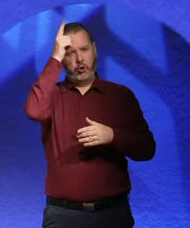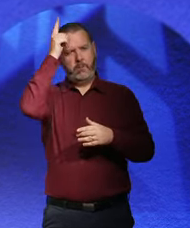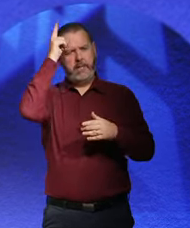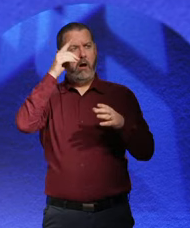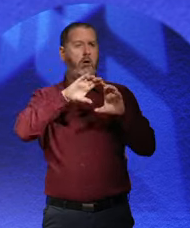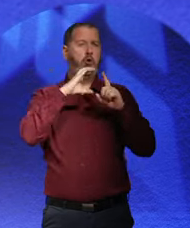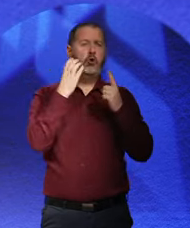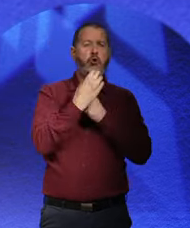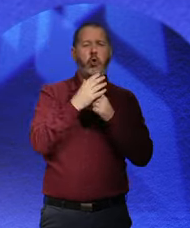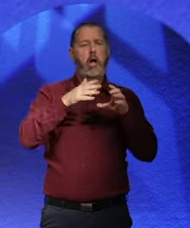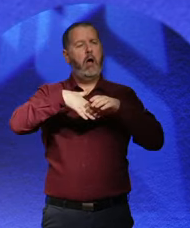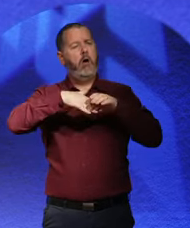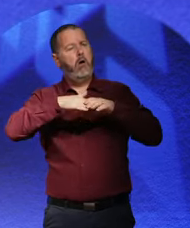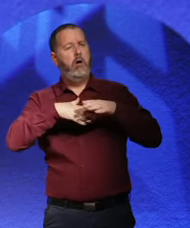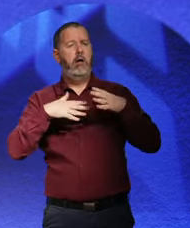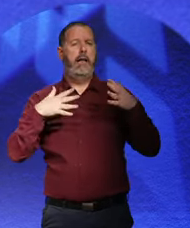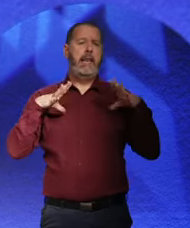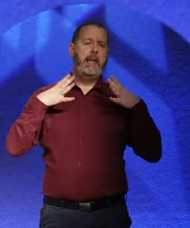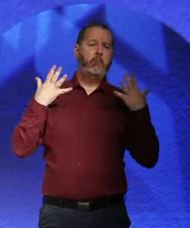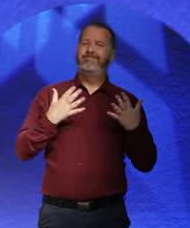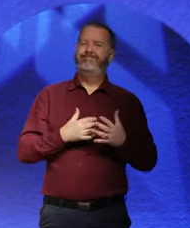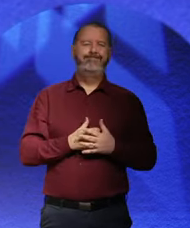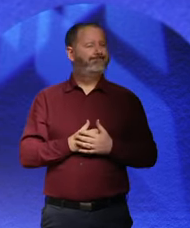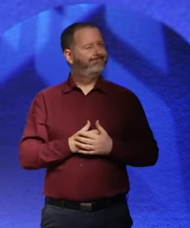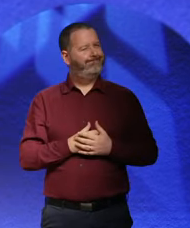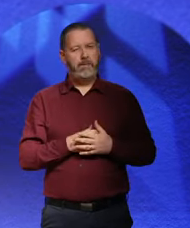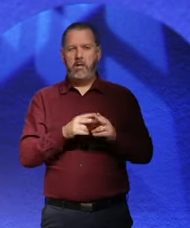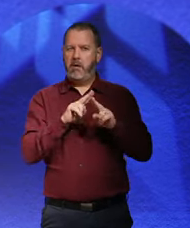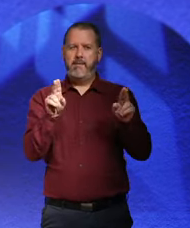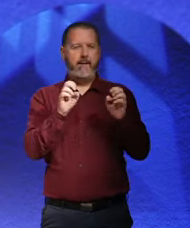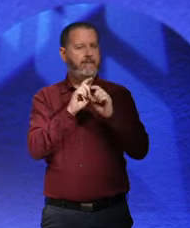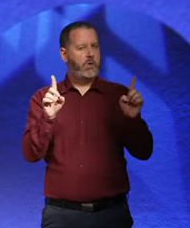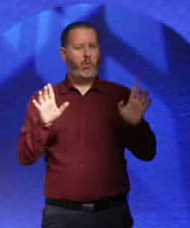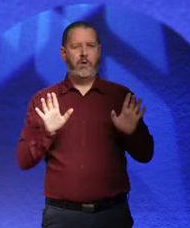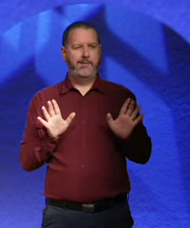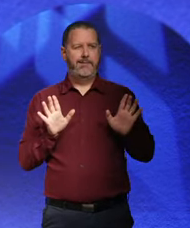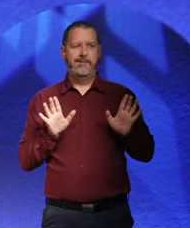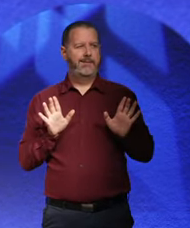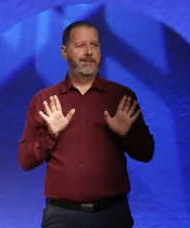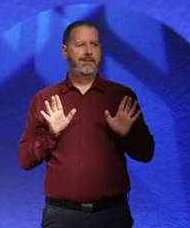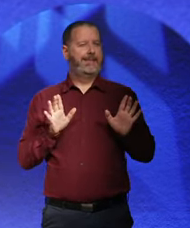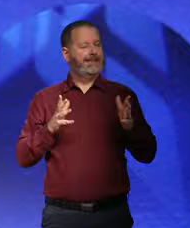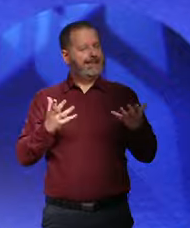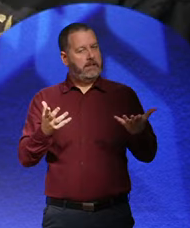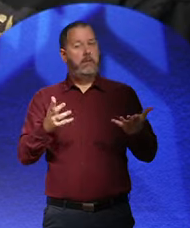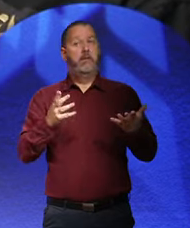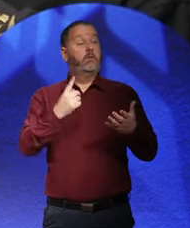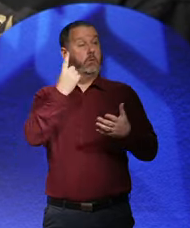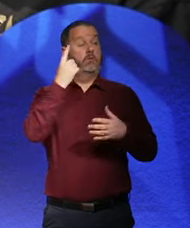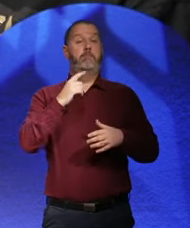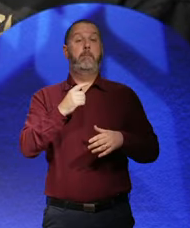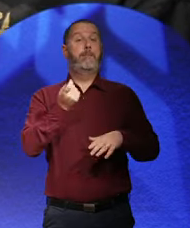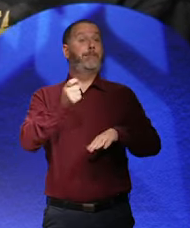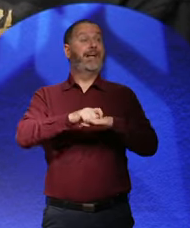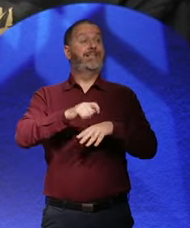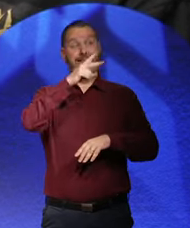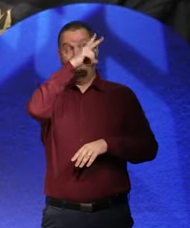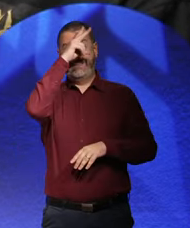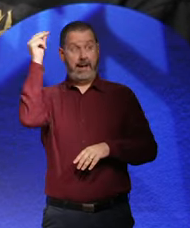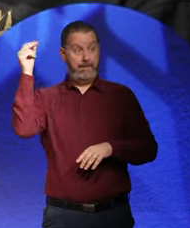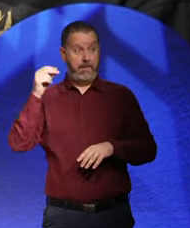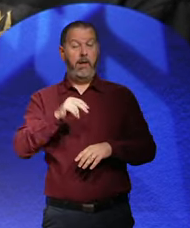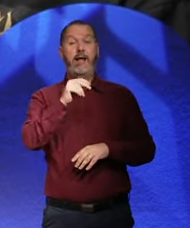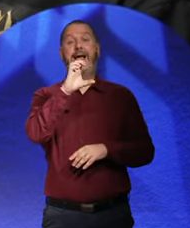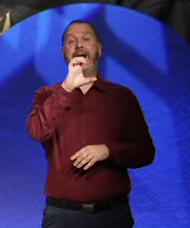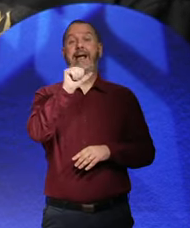like, you've got to segment it out. It wasn't like everyone, like the, I suppose the best example of the myth is the